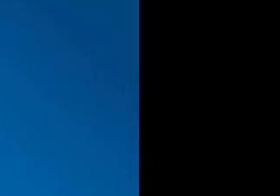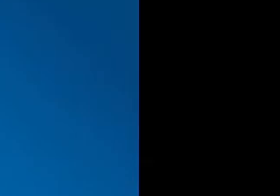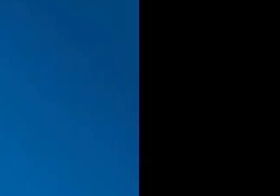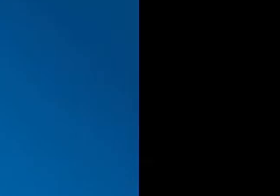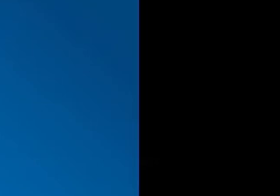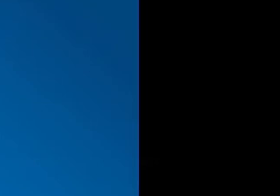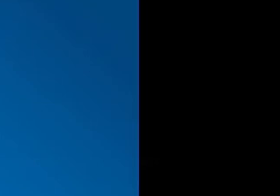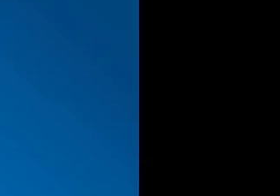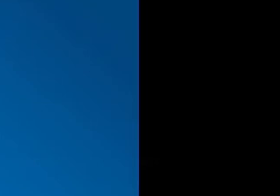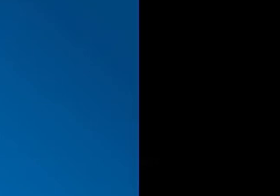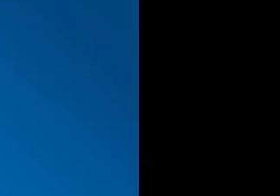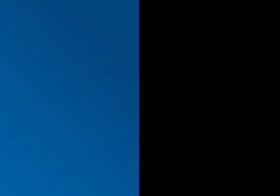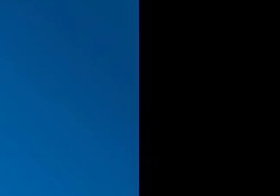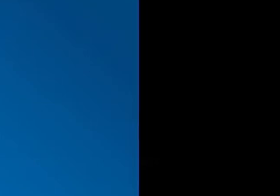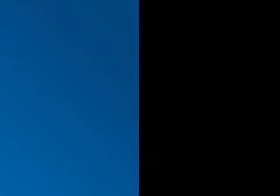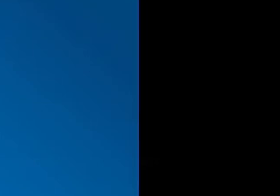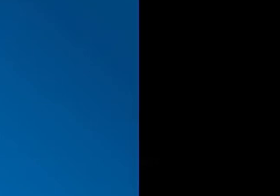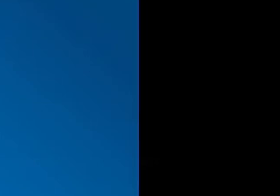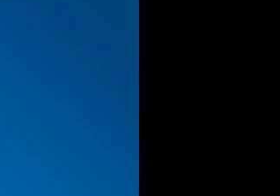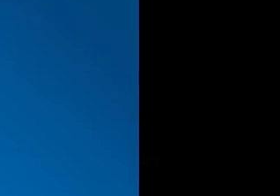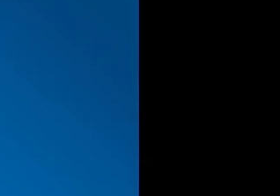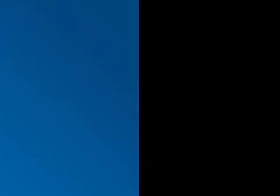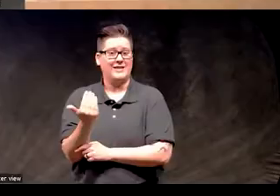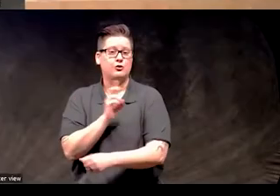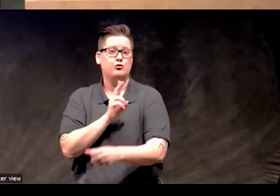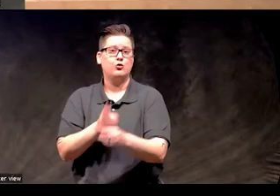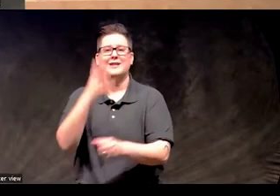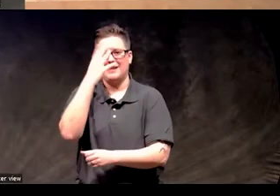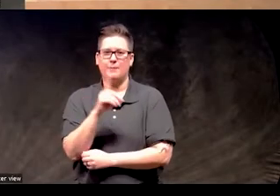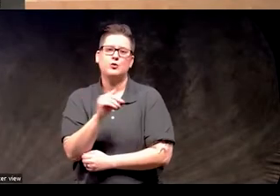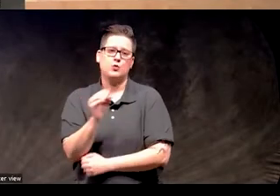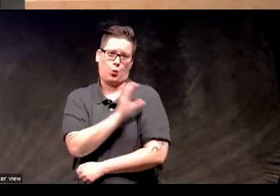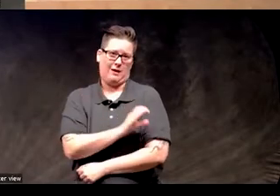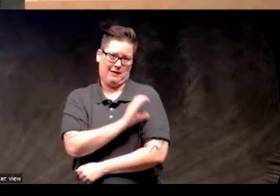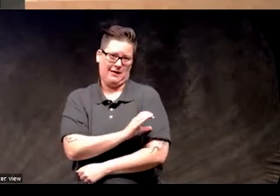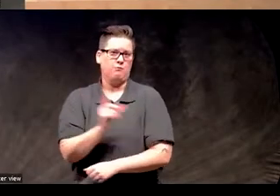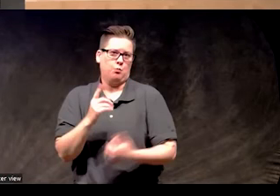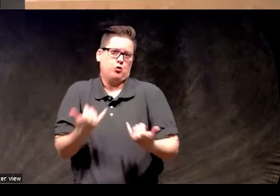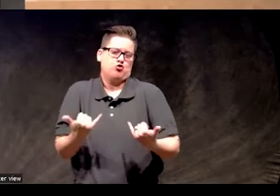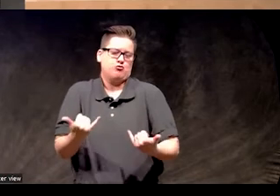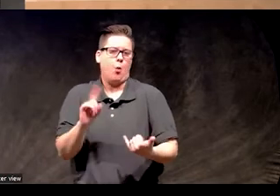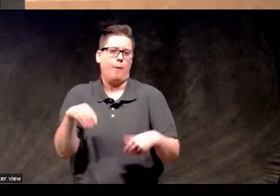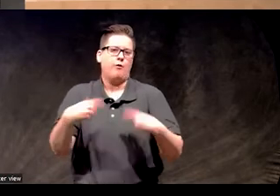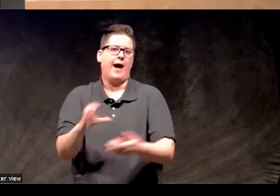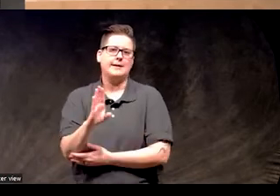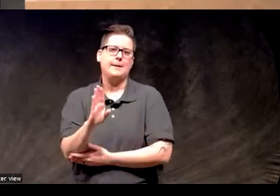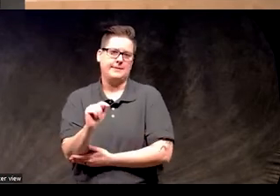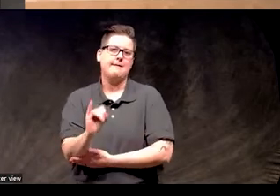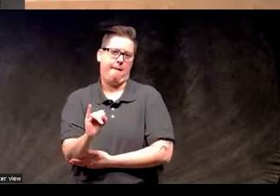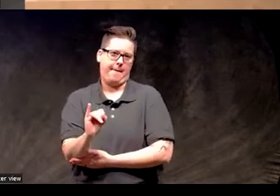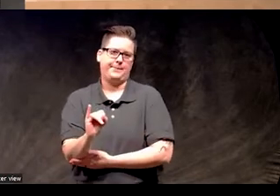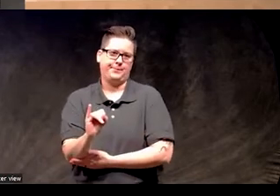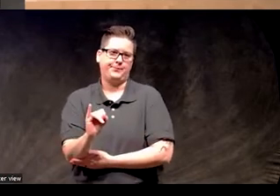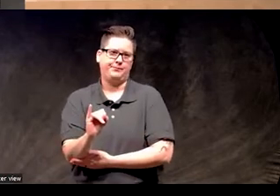more clinical-based work. And in 2015, she joined the Sleep Disorders Clinic where she currently provides CBT-I